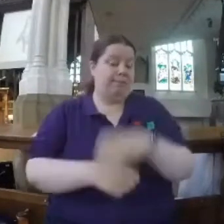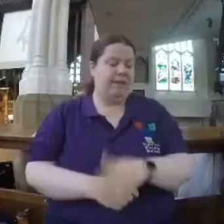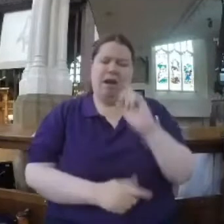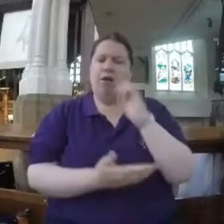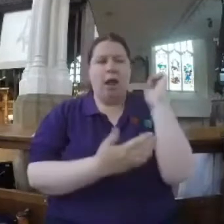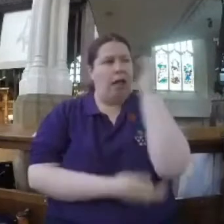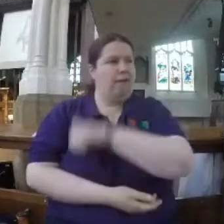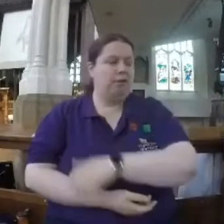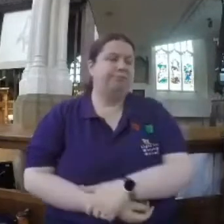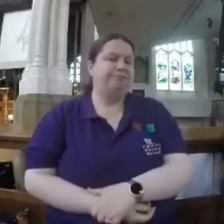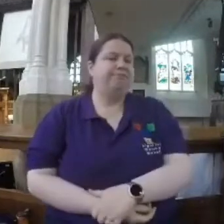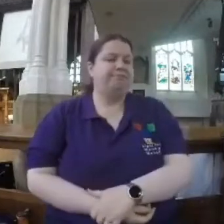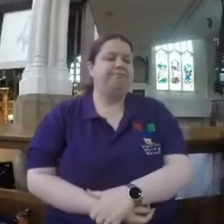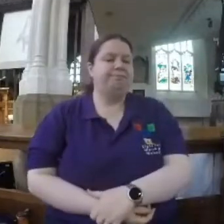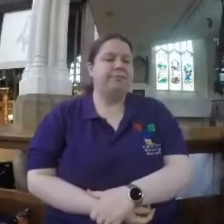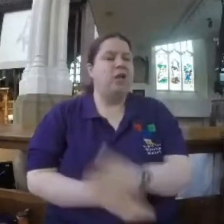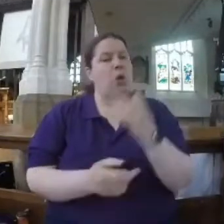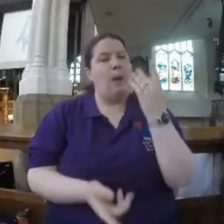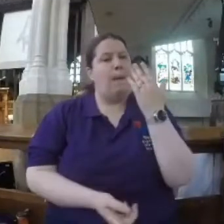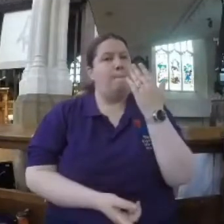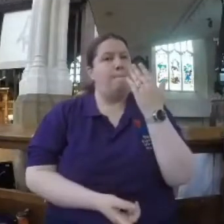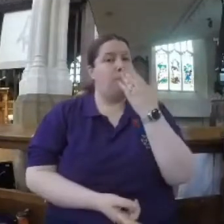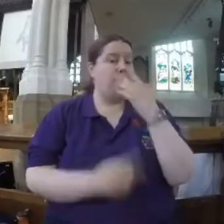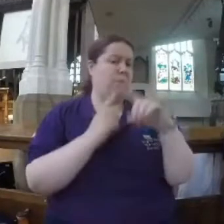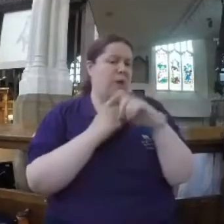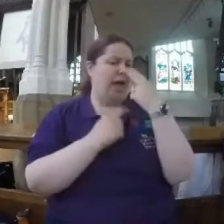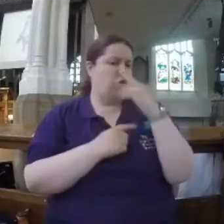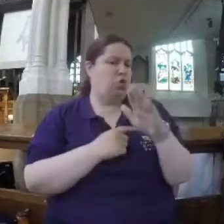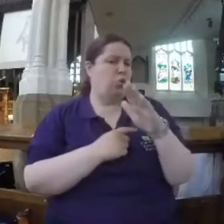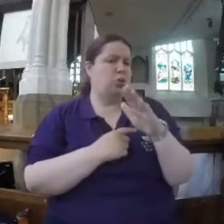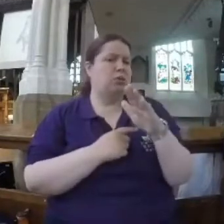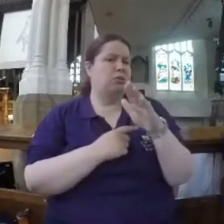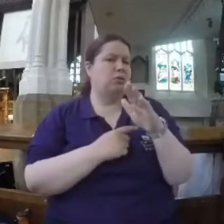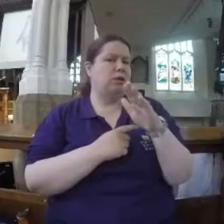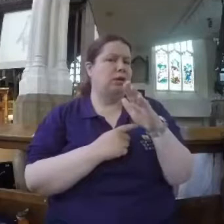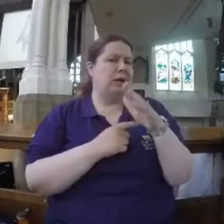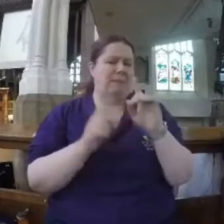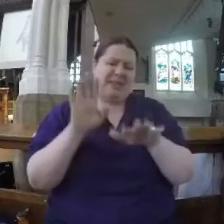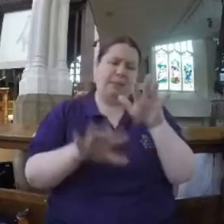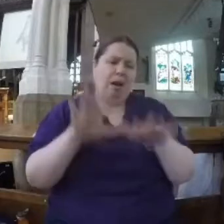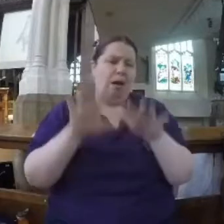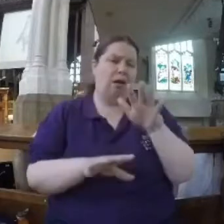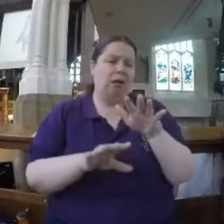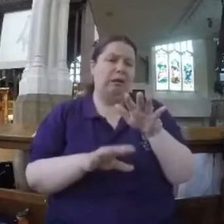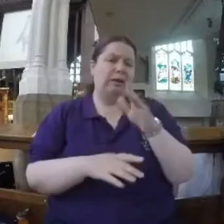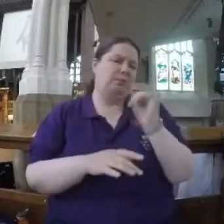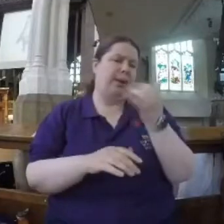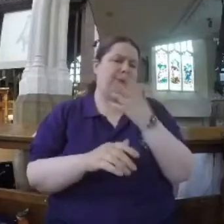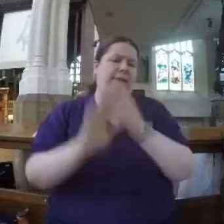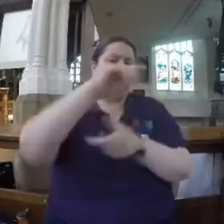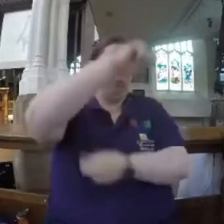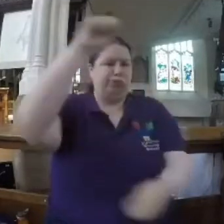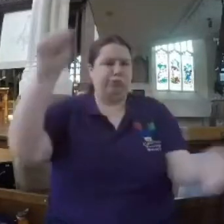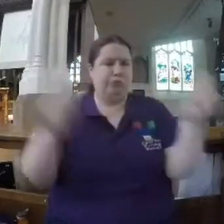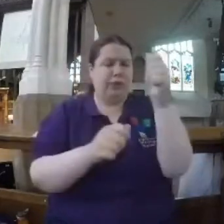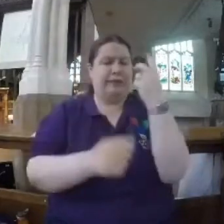Clever, isn't it? The Beatitudes are a bit like that. It's all about looking at things that are upside down, as it were. Some of